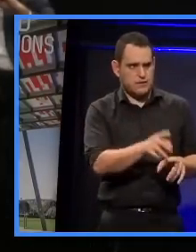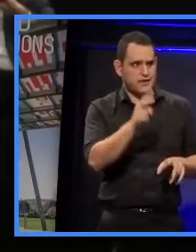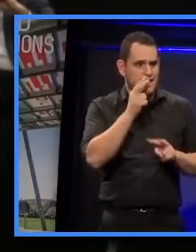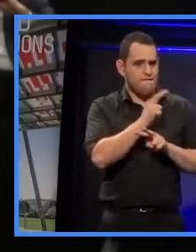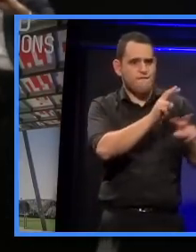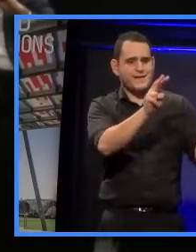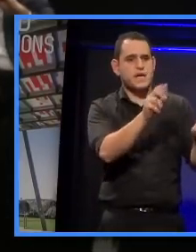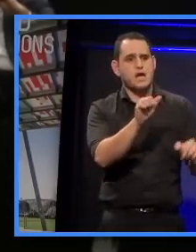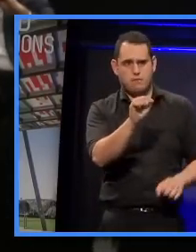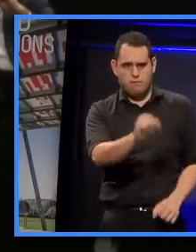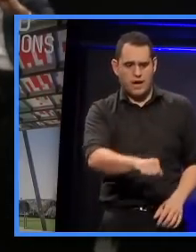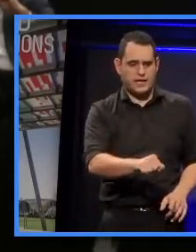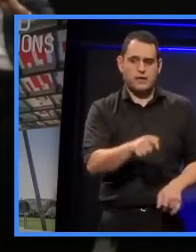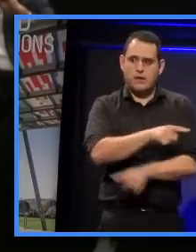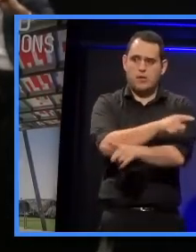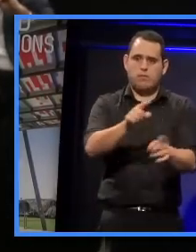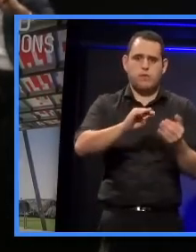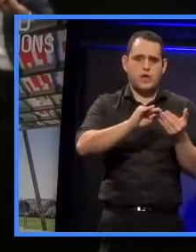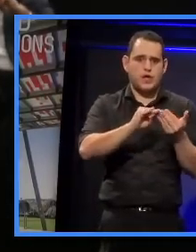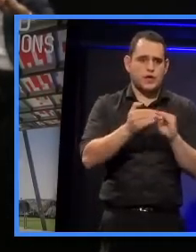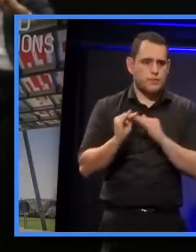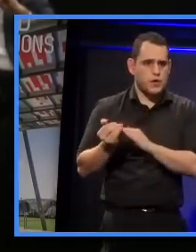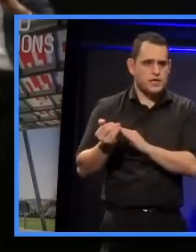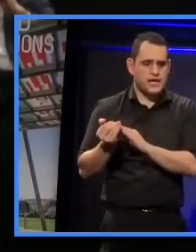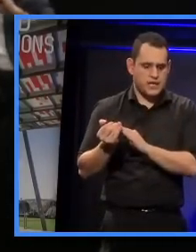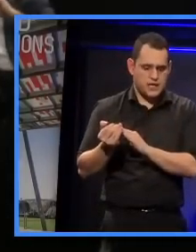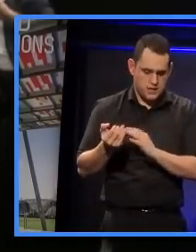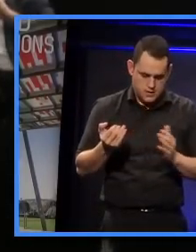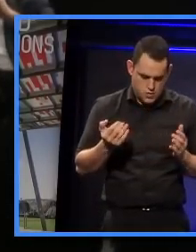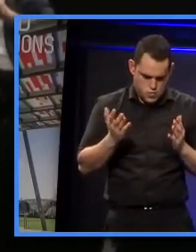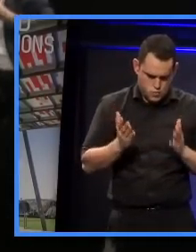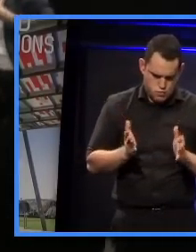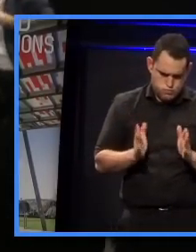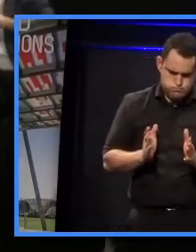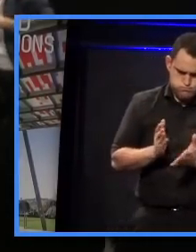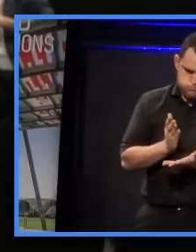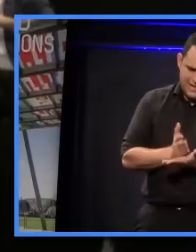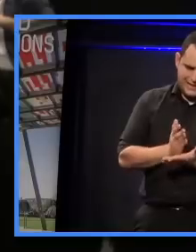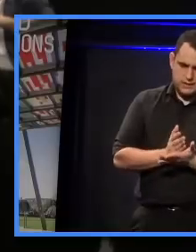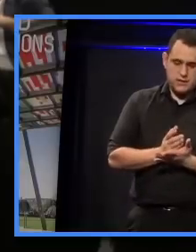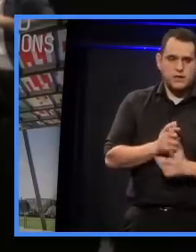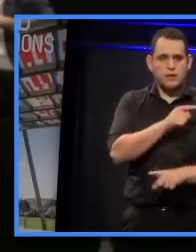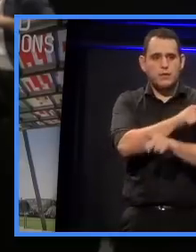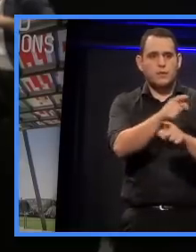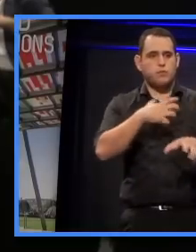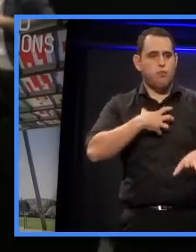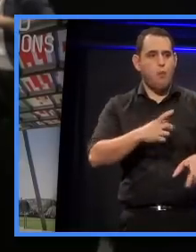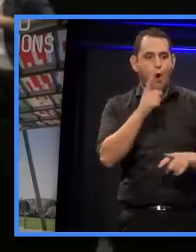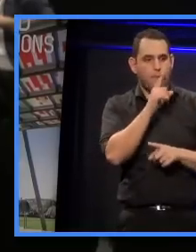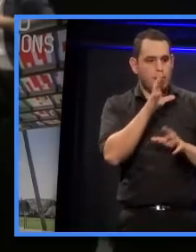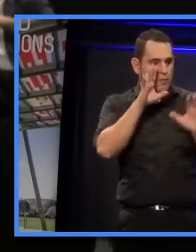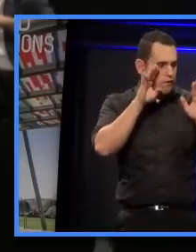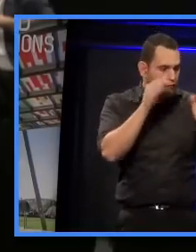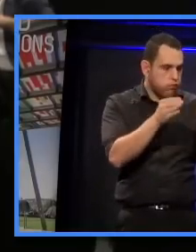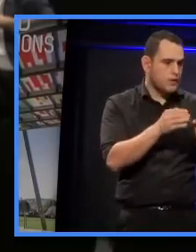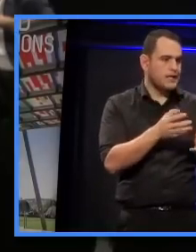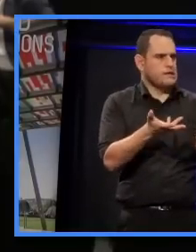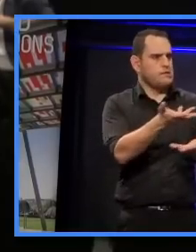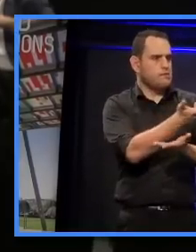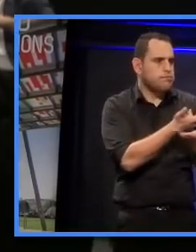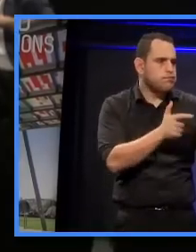But it is a plea to community, in that I think we need more people to have a bit more of a discussion and debate about